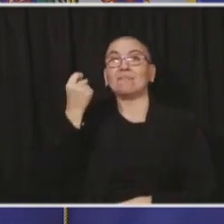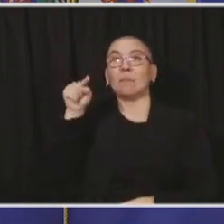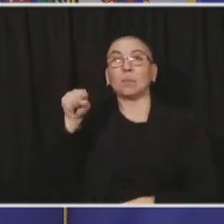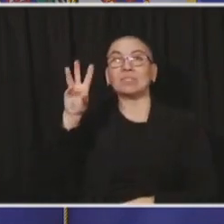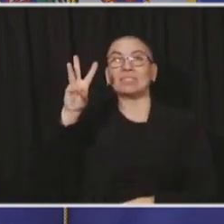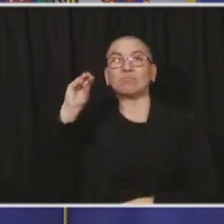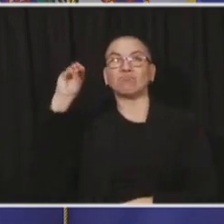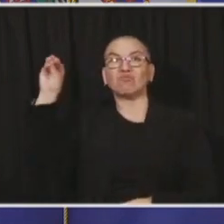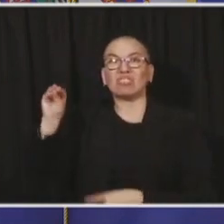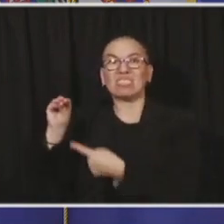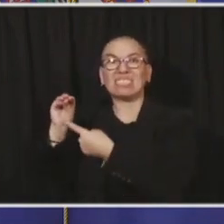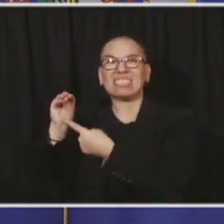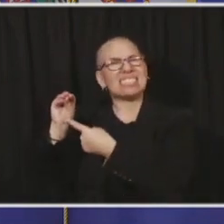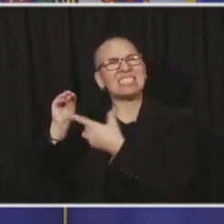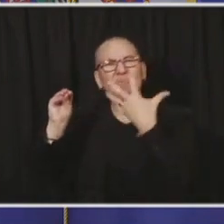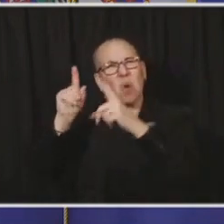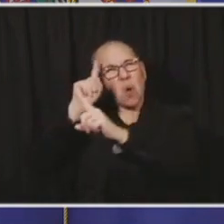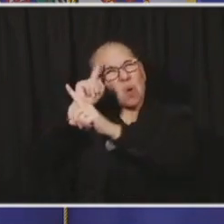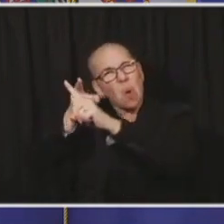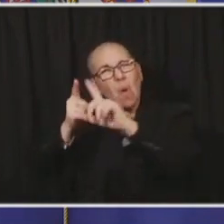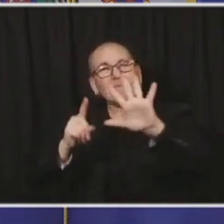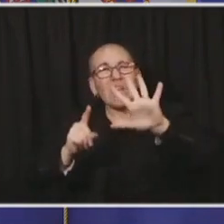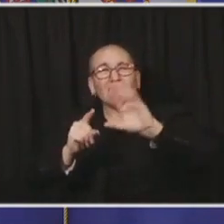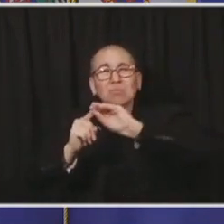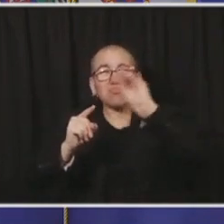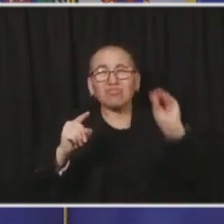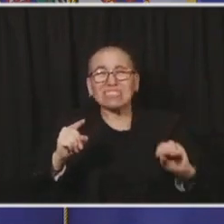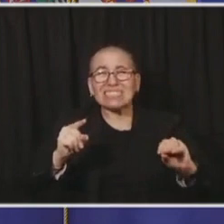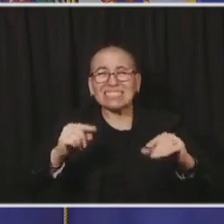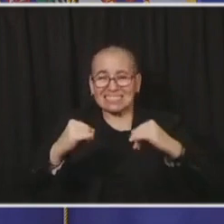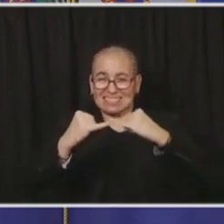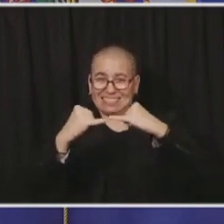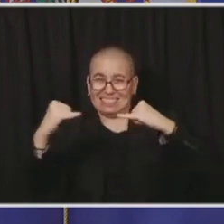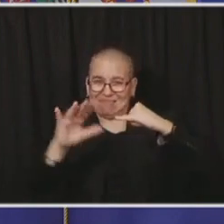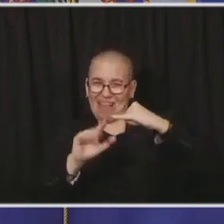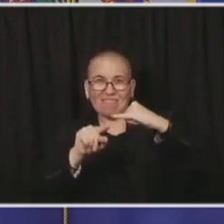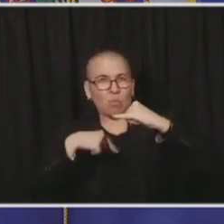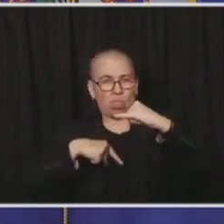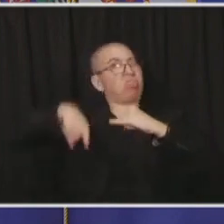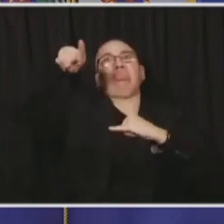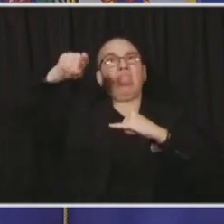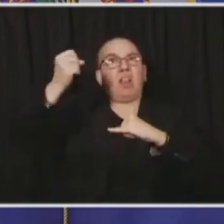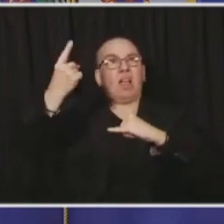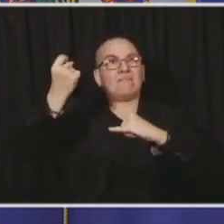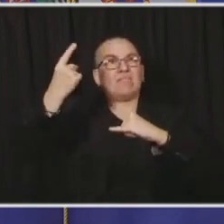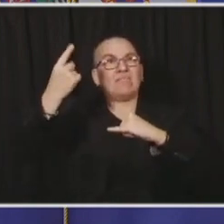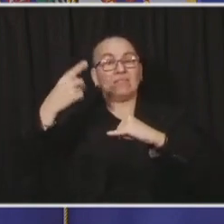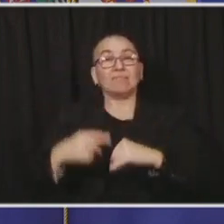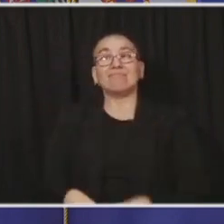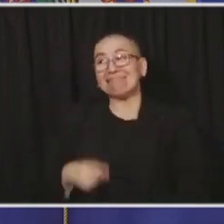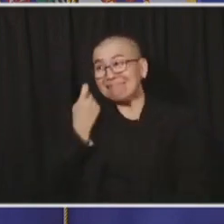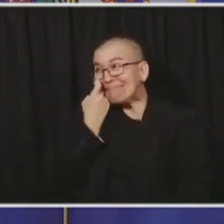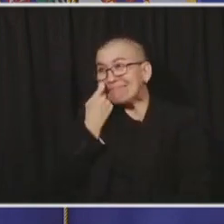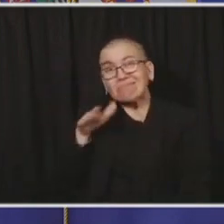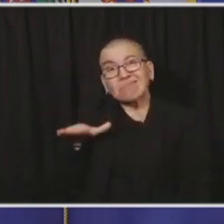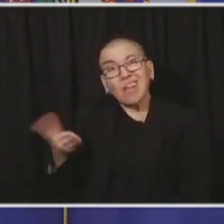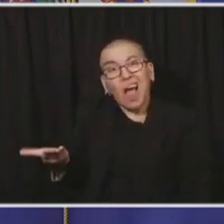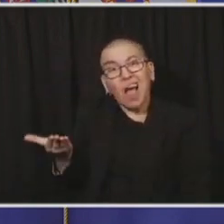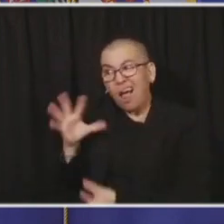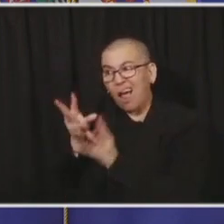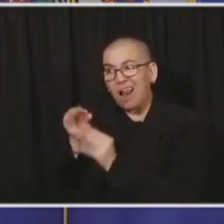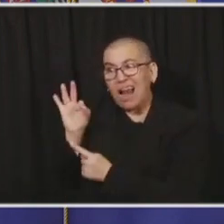we can start breathing a sigh of relief and our deaths were at 92. But you brought the curve down.